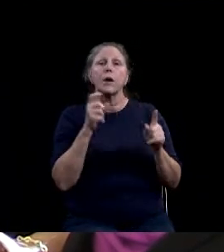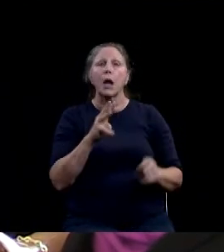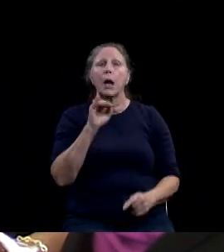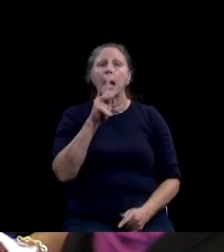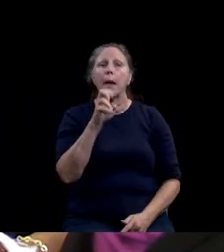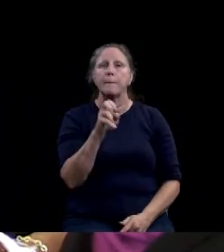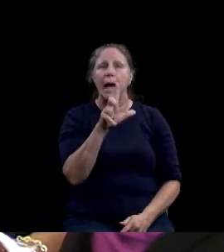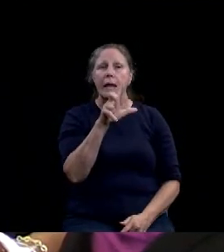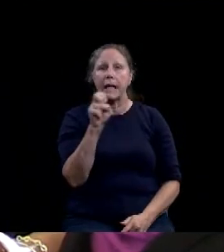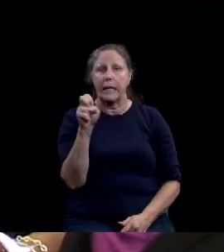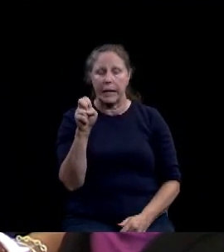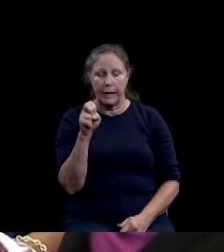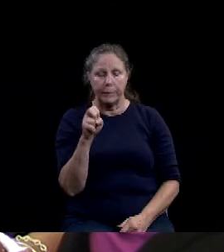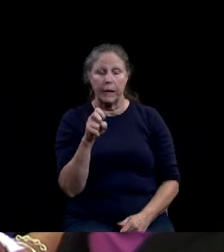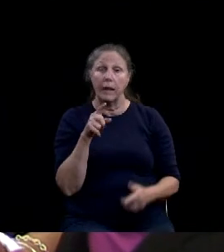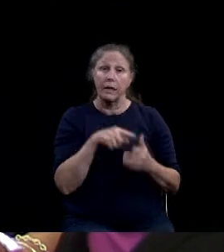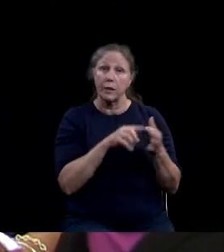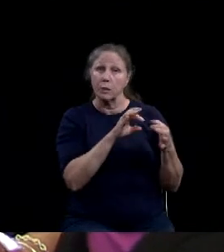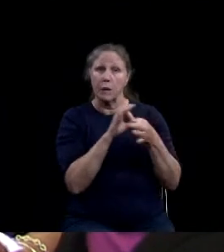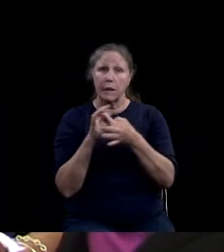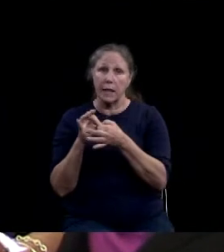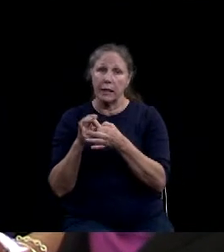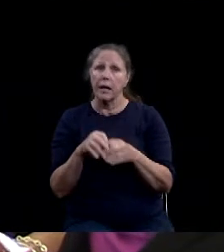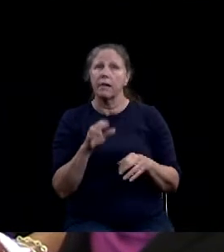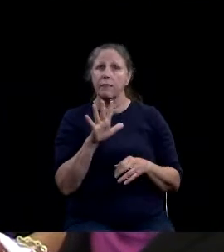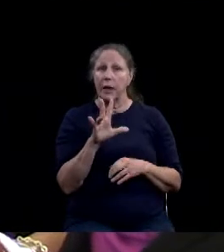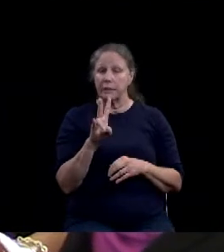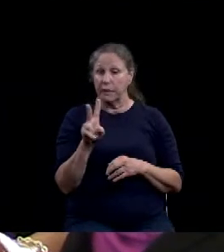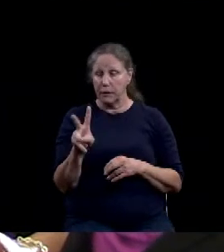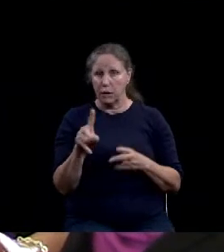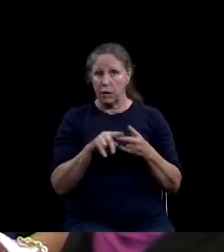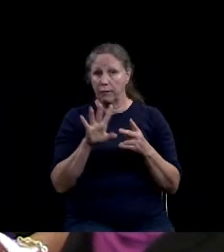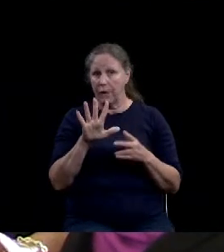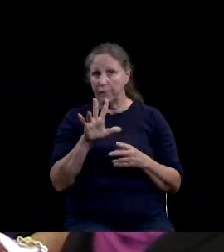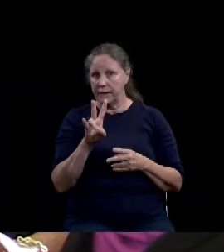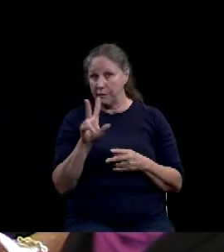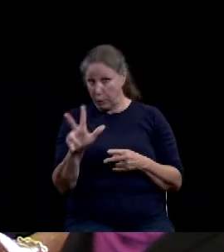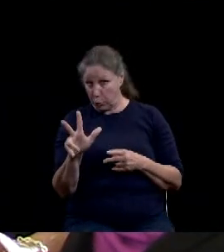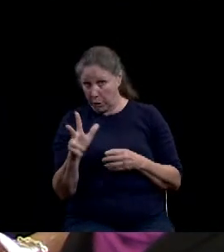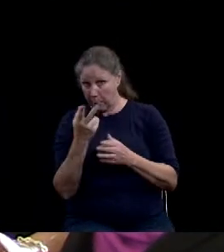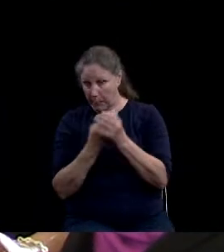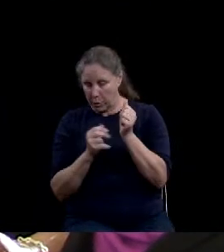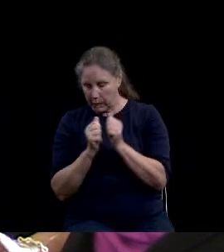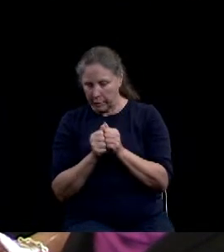572 and 573. And I guess I need to set the timer for myself.